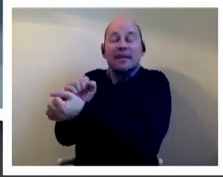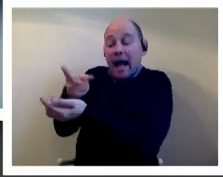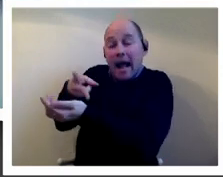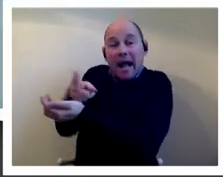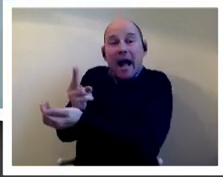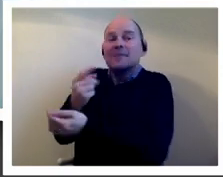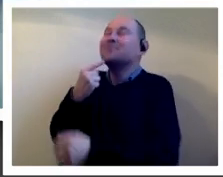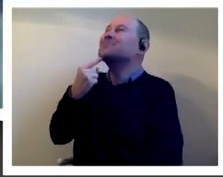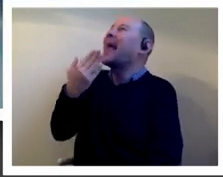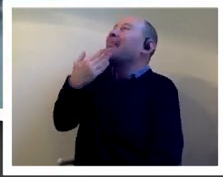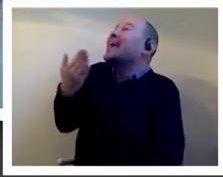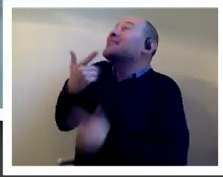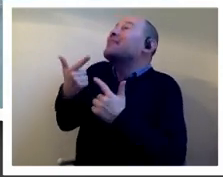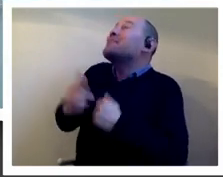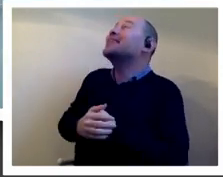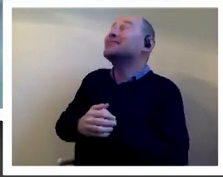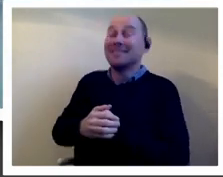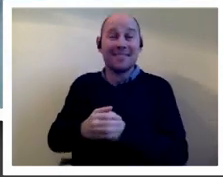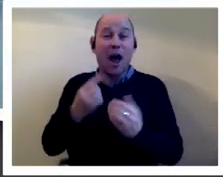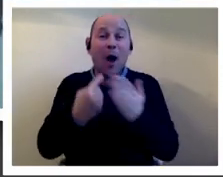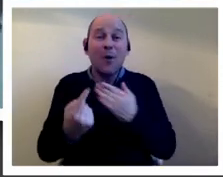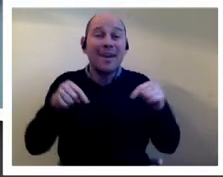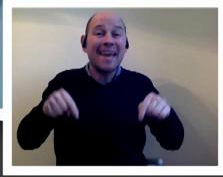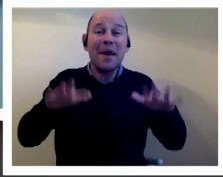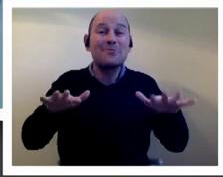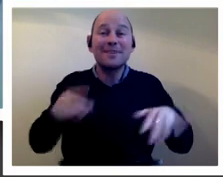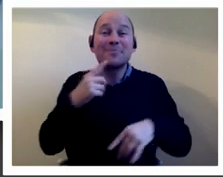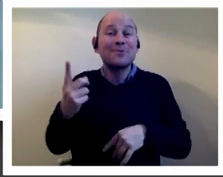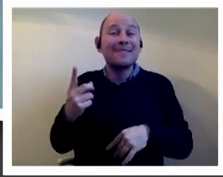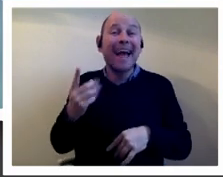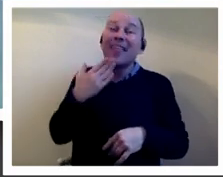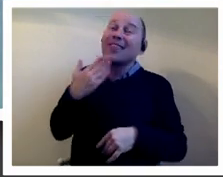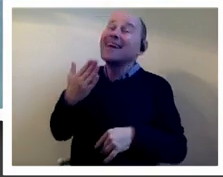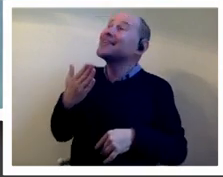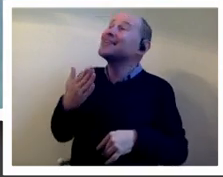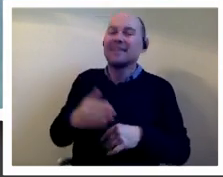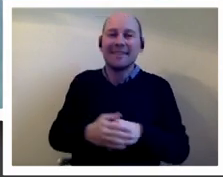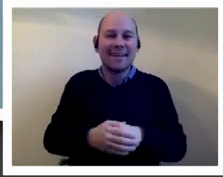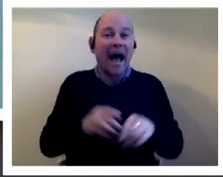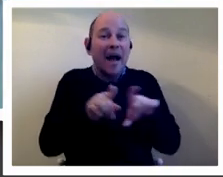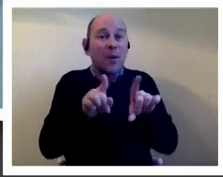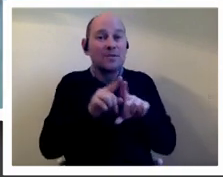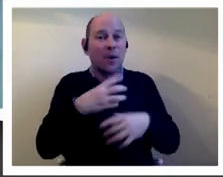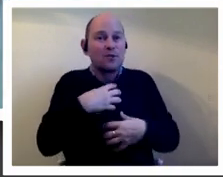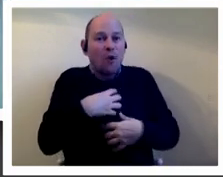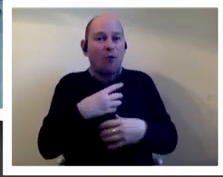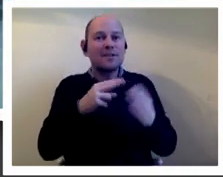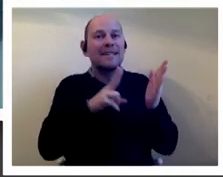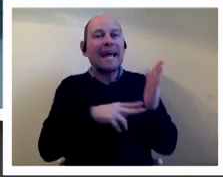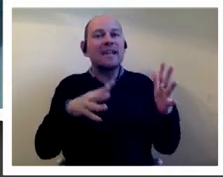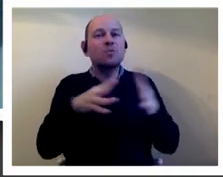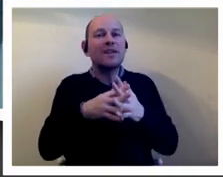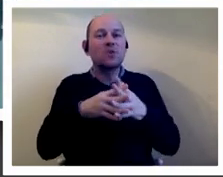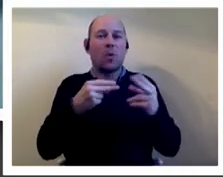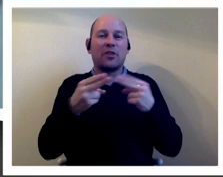somebody say that and then afterwards they they talked about how shocked they were that nicholas whichell had sworn you know you swear words at them and they said oh i